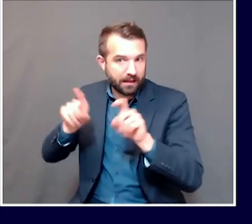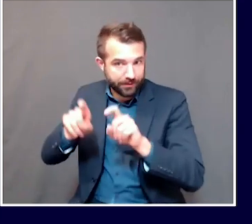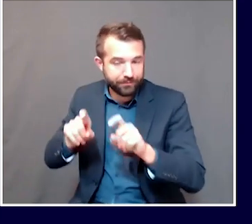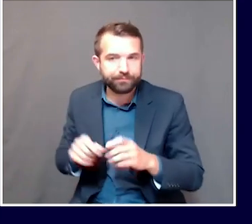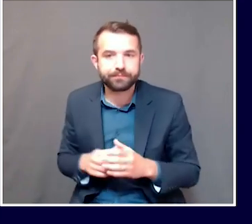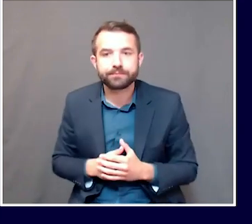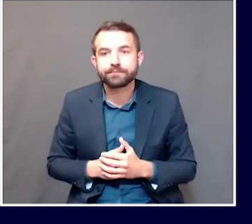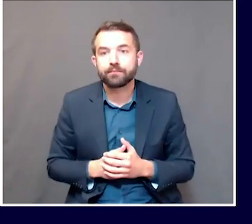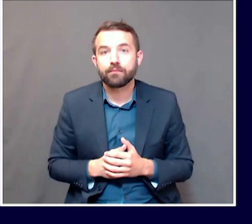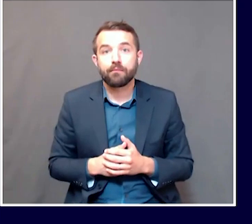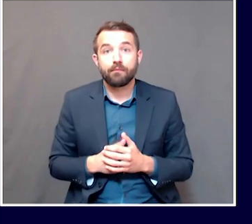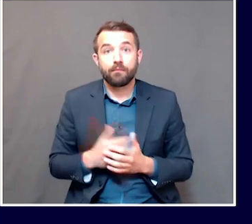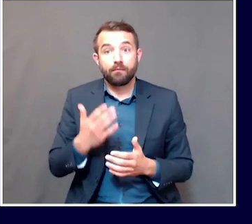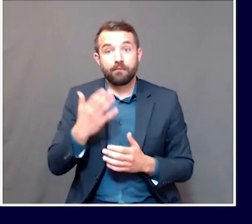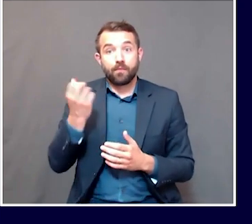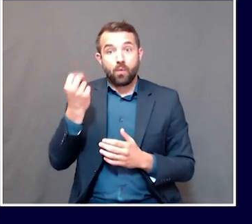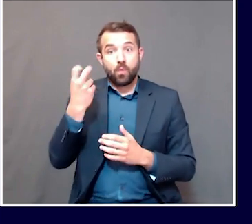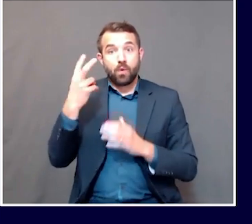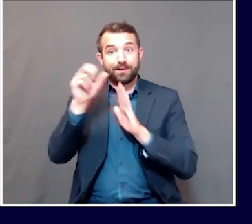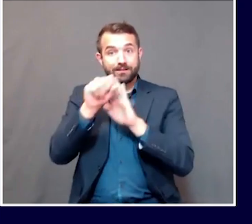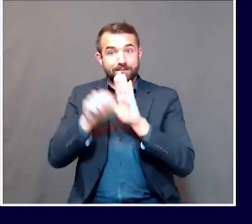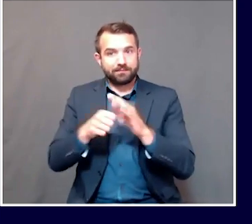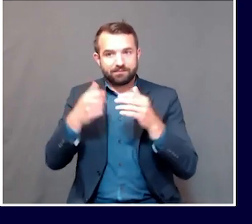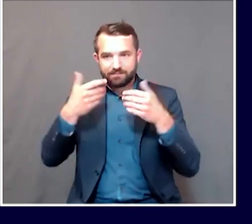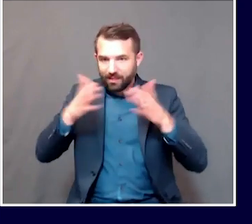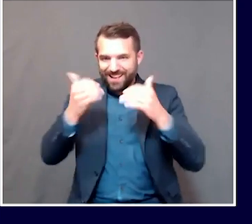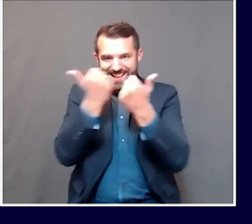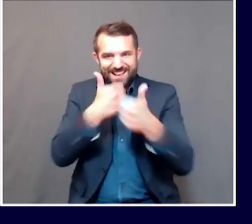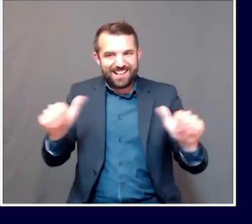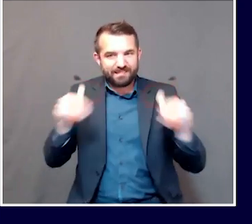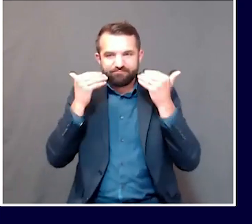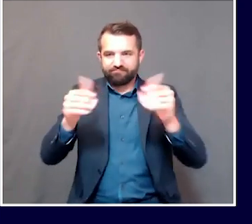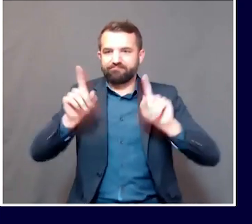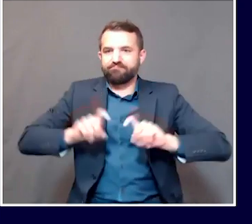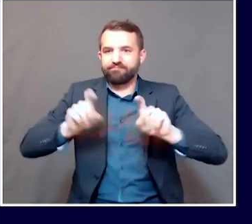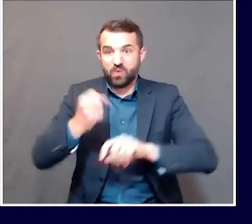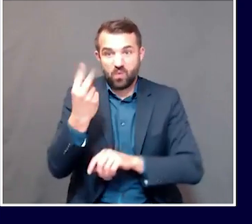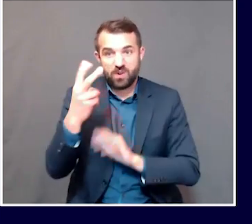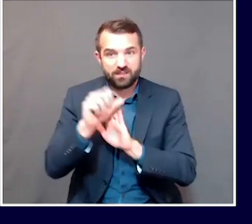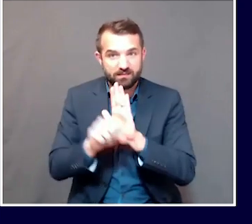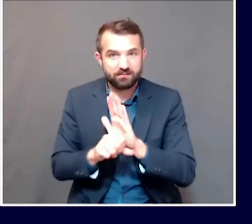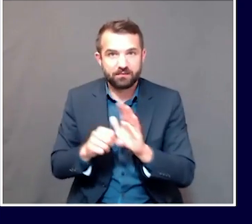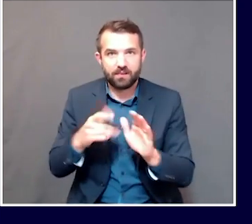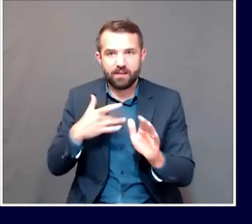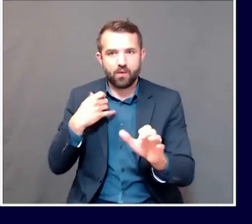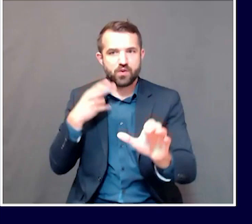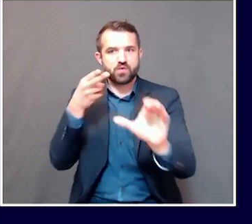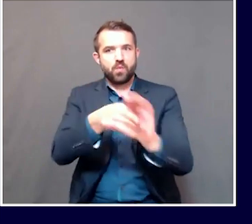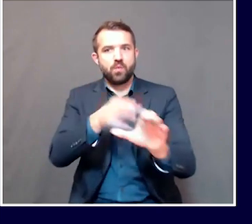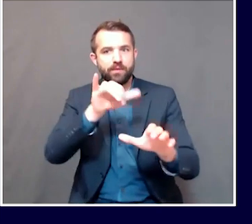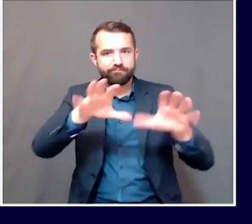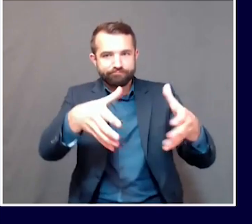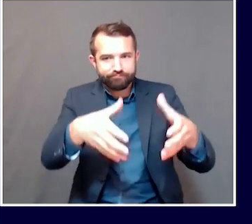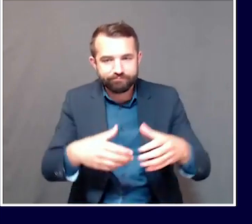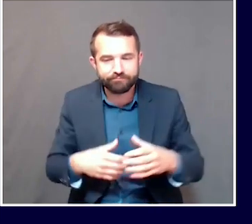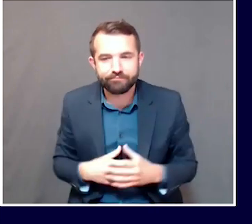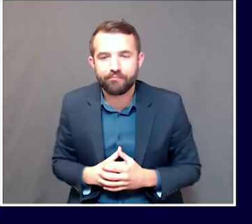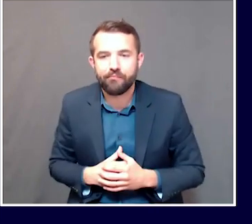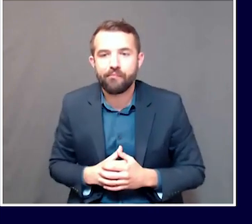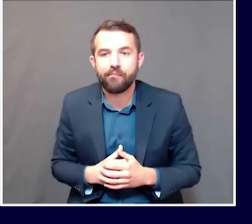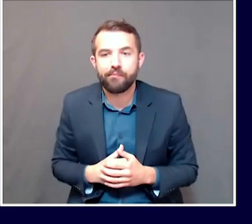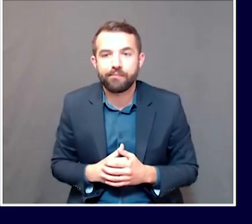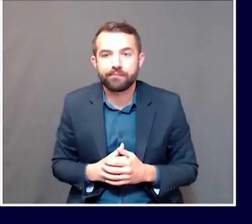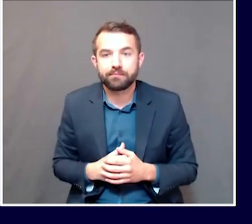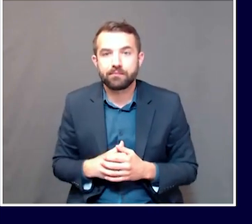anyone to be tested. We are pleased to join those states. Additionally, we have posted updates for stage two and